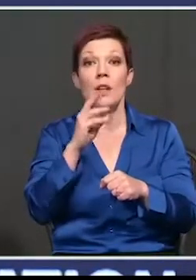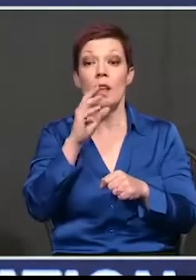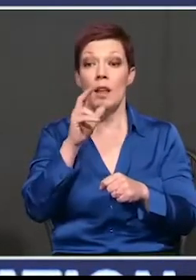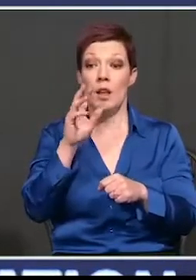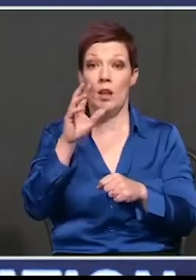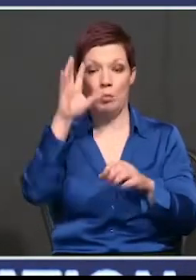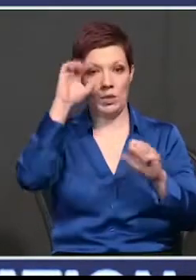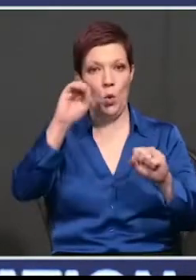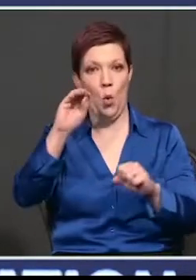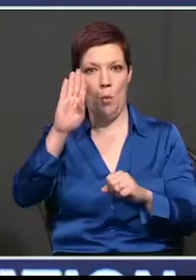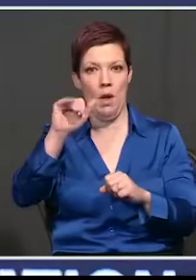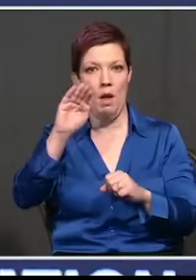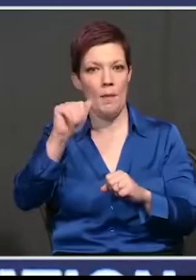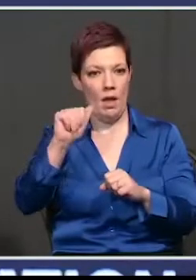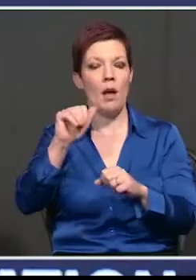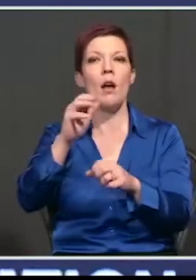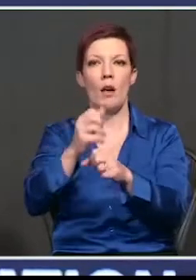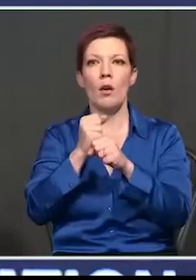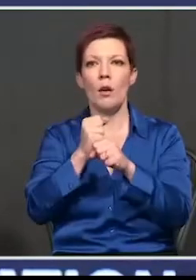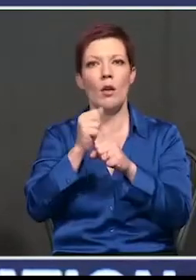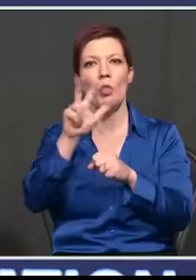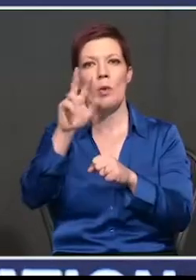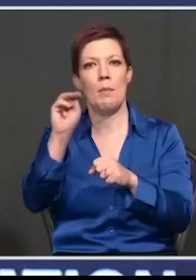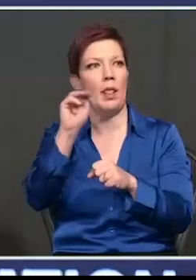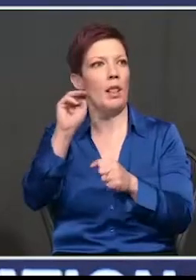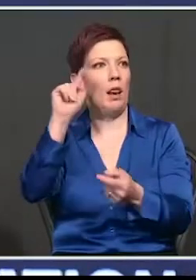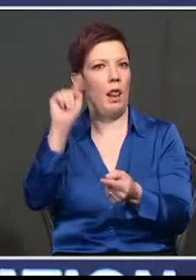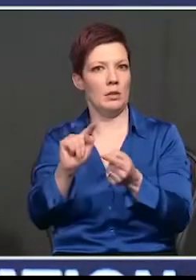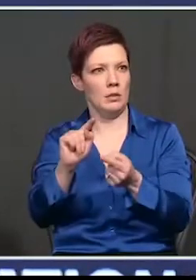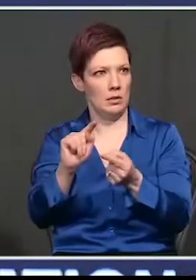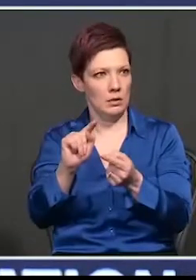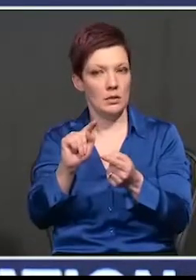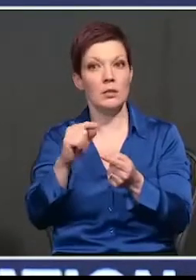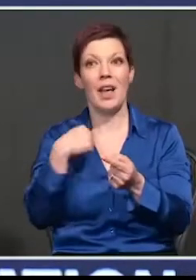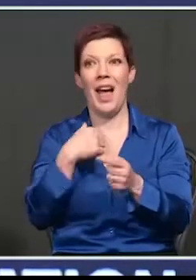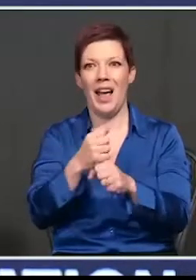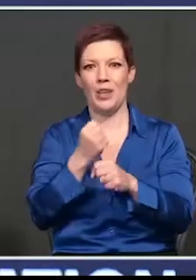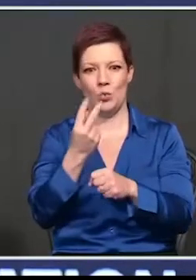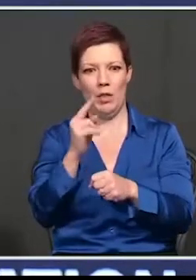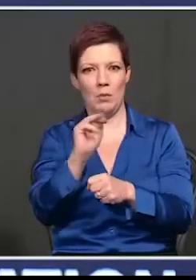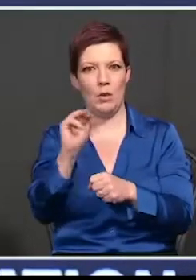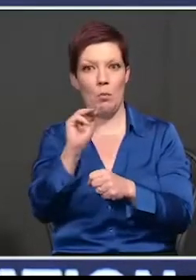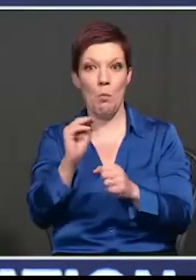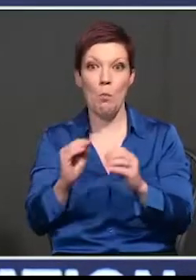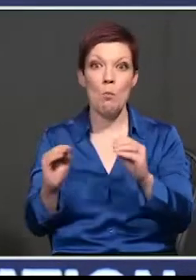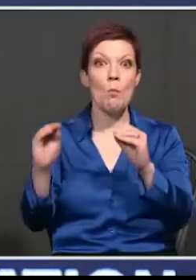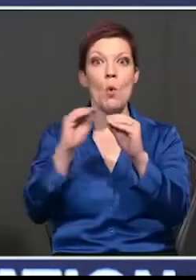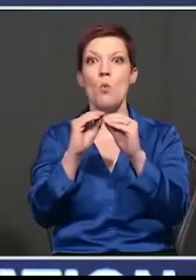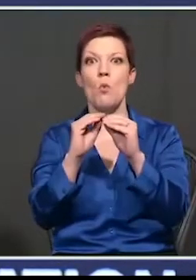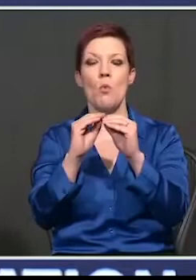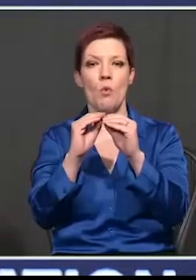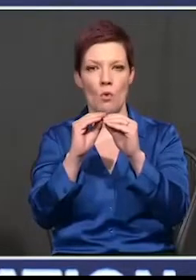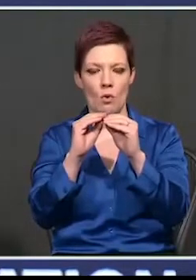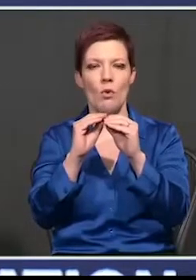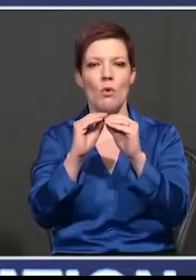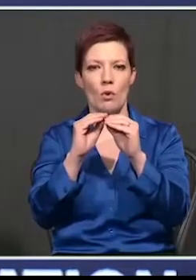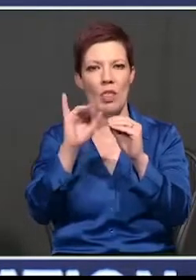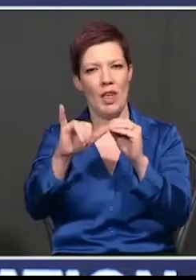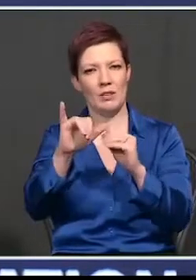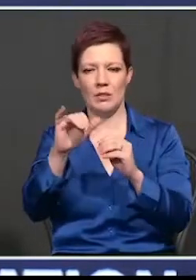less in his second term and he won easily. I received 12 million more, which by the way is a record, 12 million more.